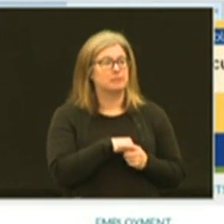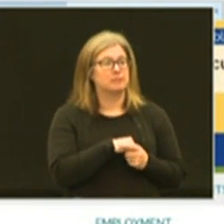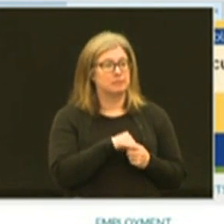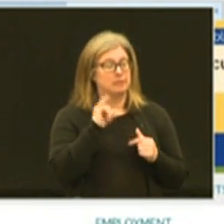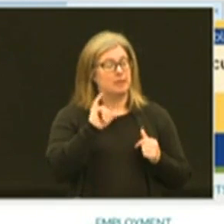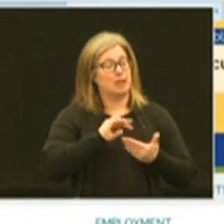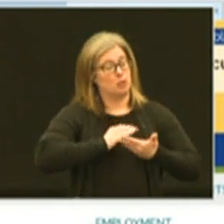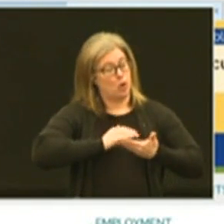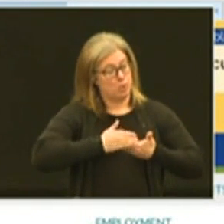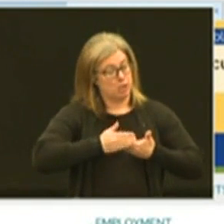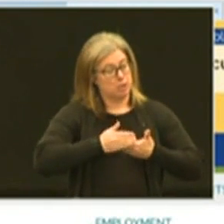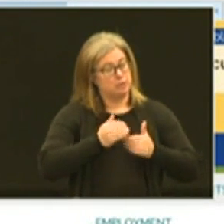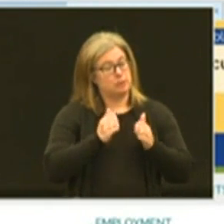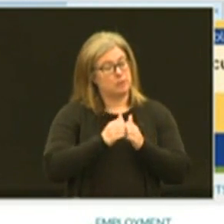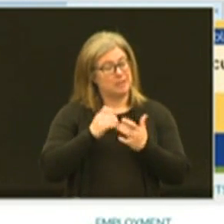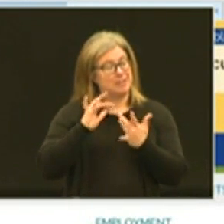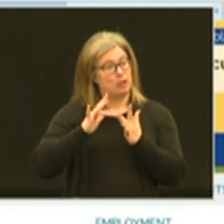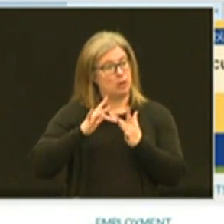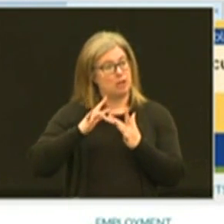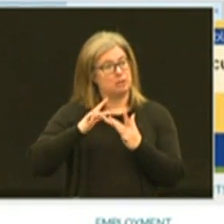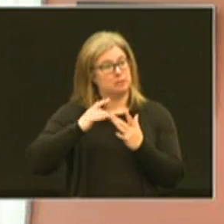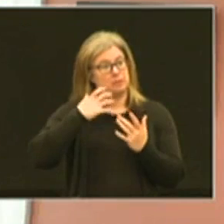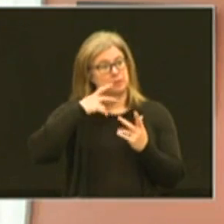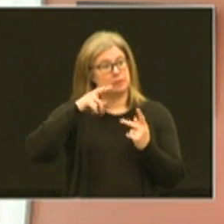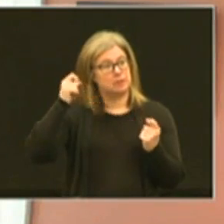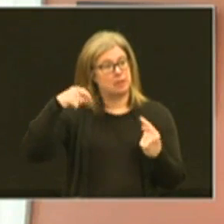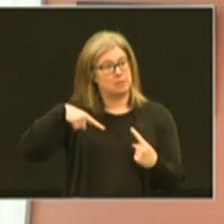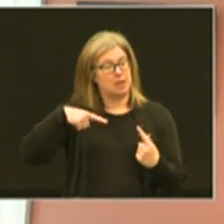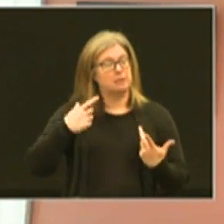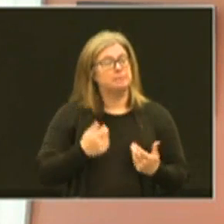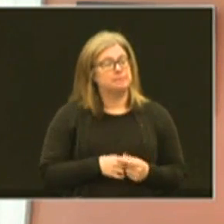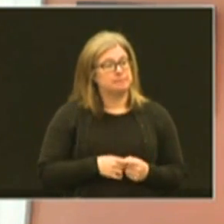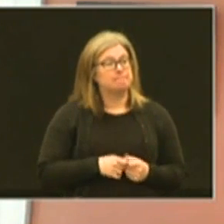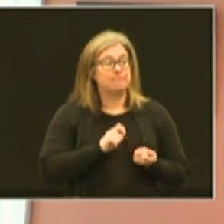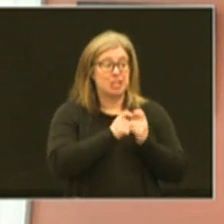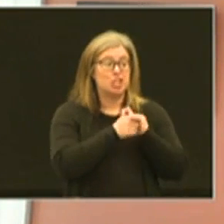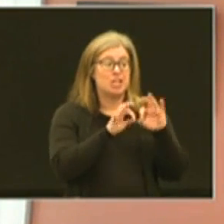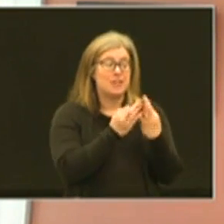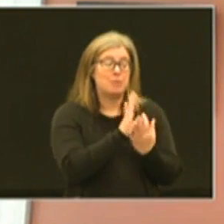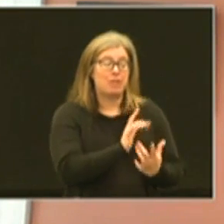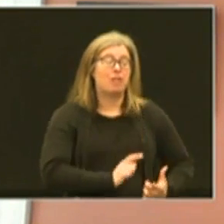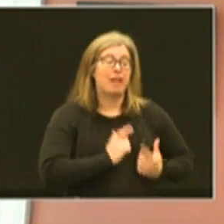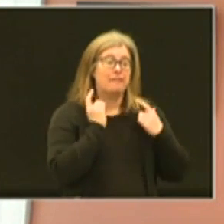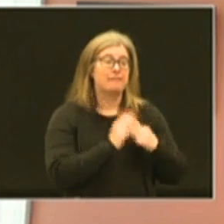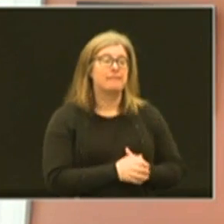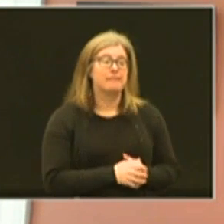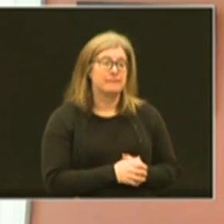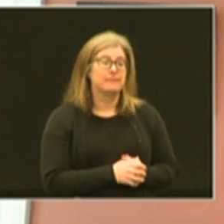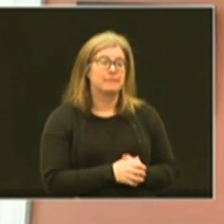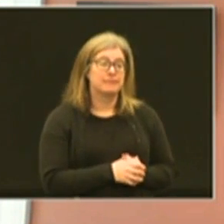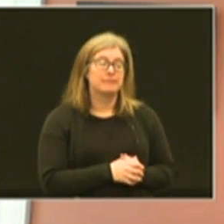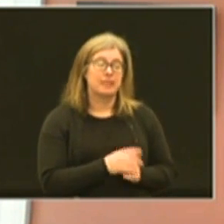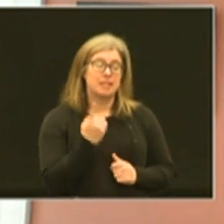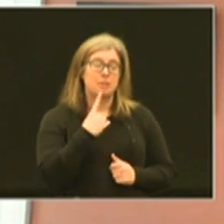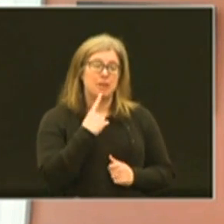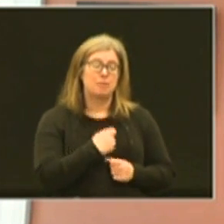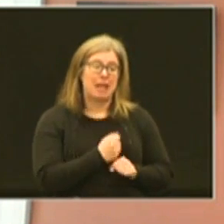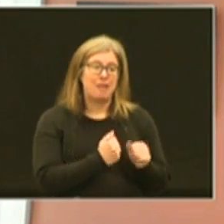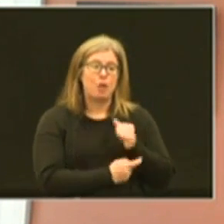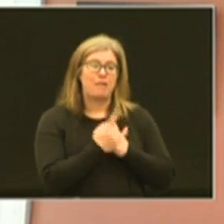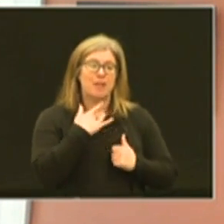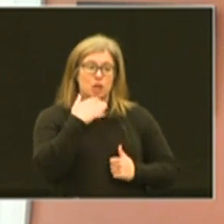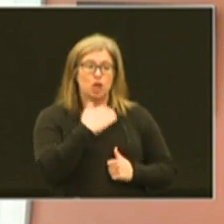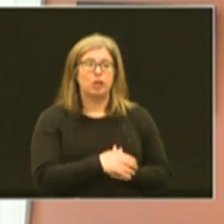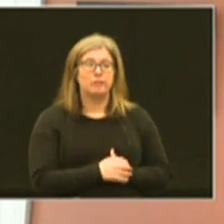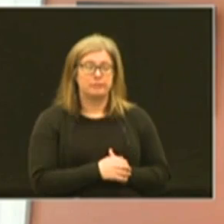chromebook along with this internet hotspot uh gonna change that family's life and that's that's something that can make everybody